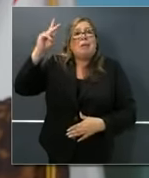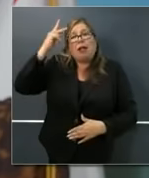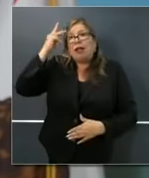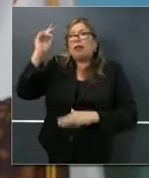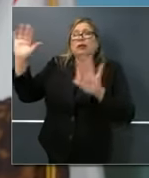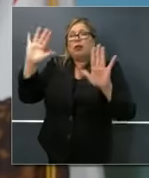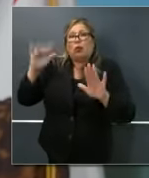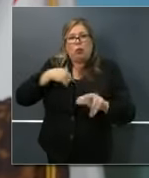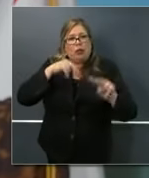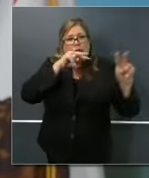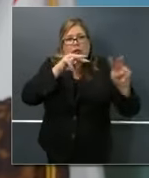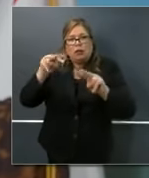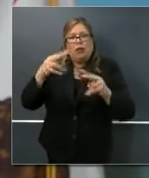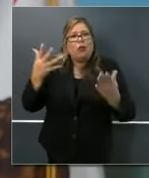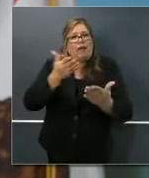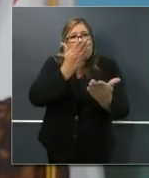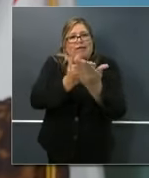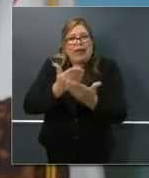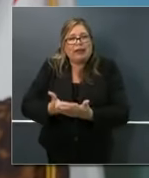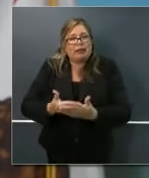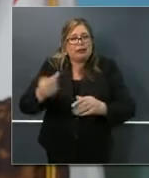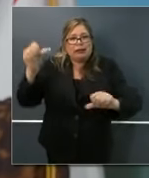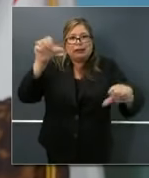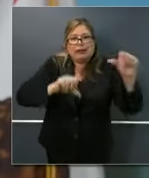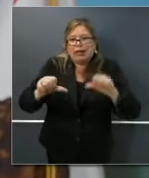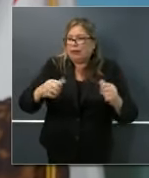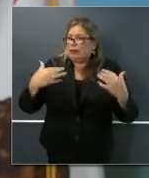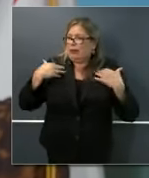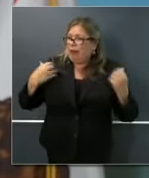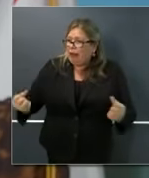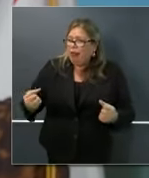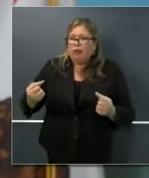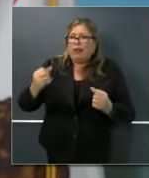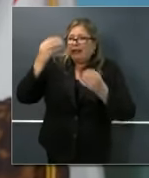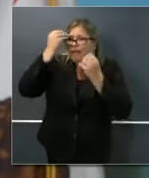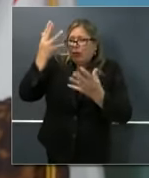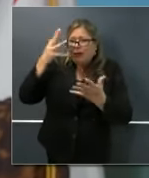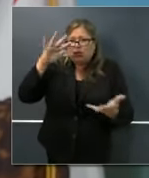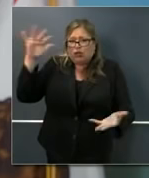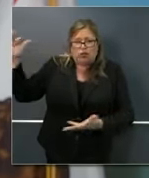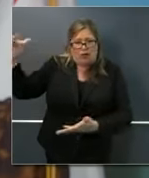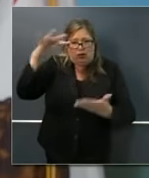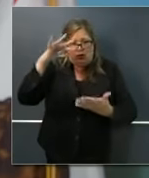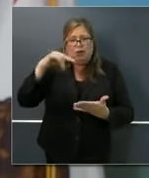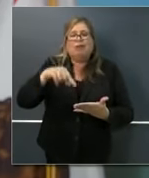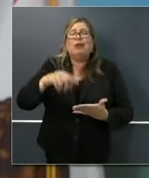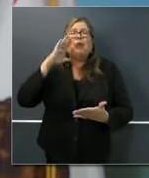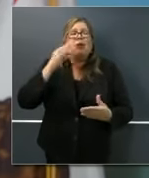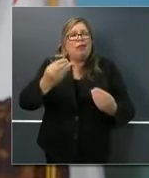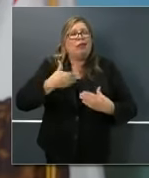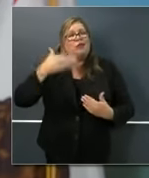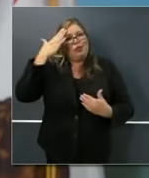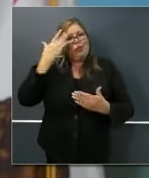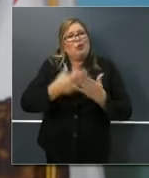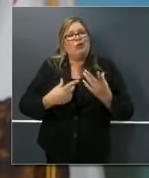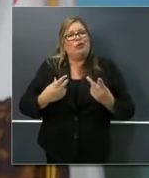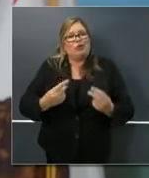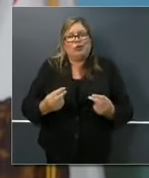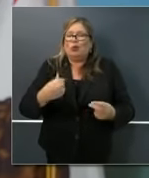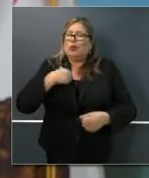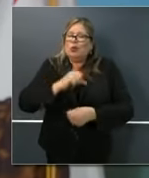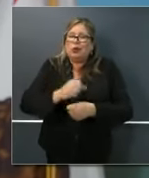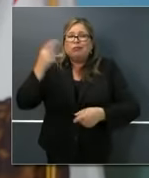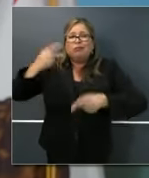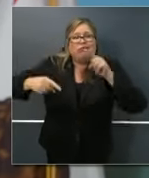facts, guided by science, guided by health professionals all throughout the state of California in consultation and partnership